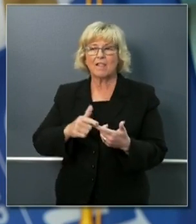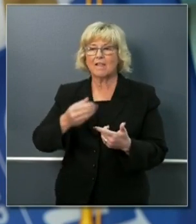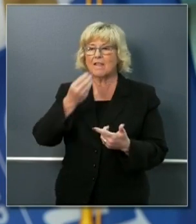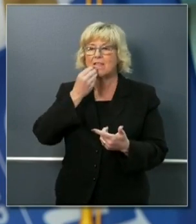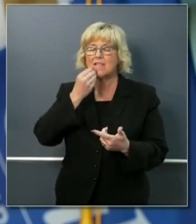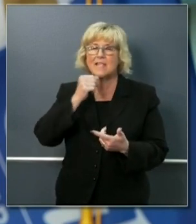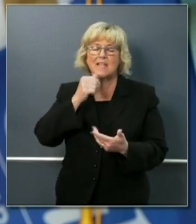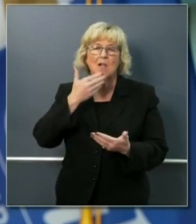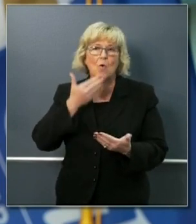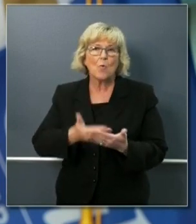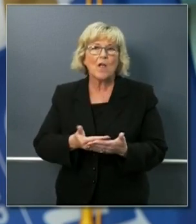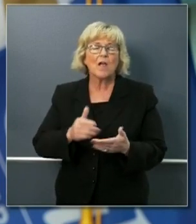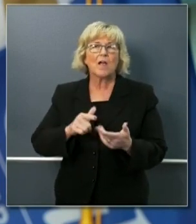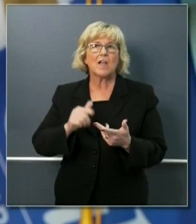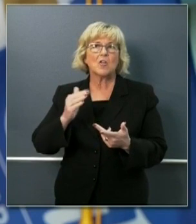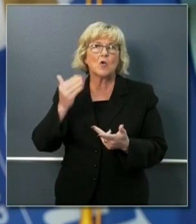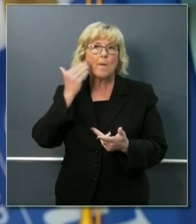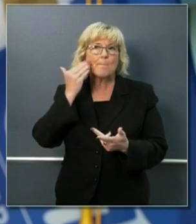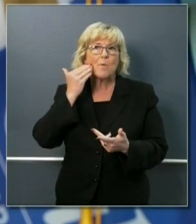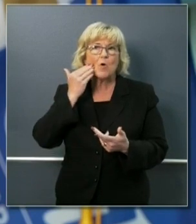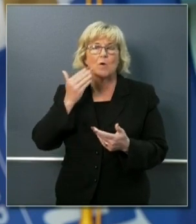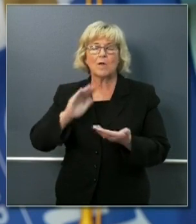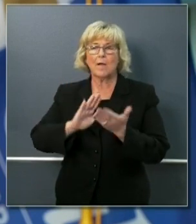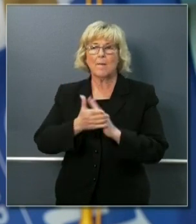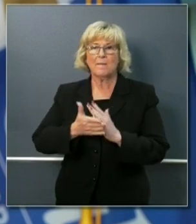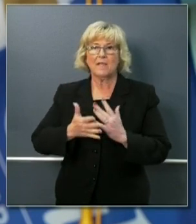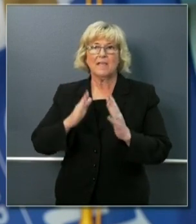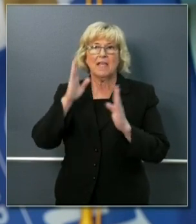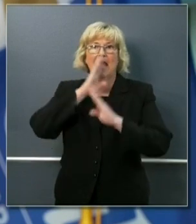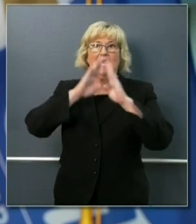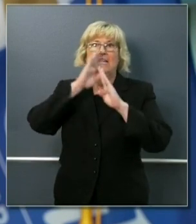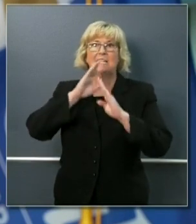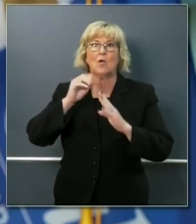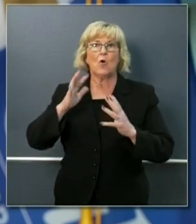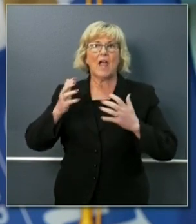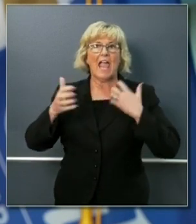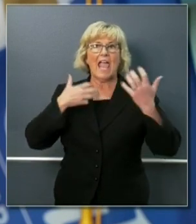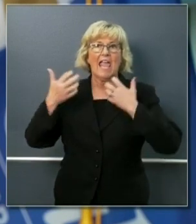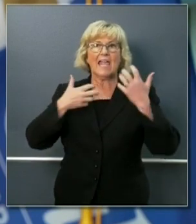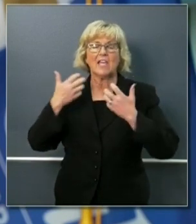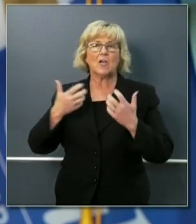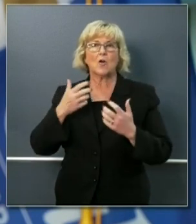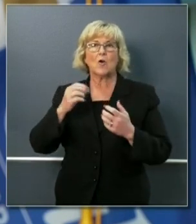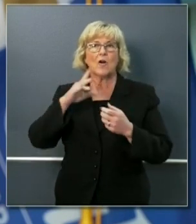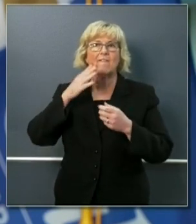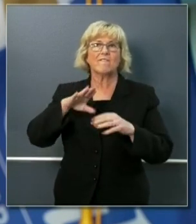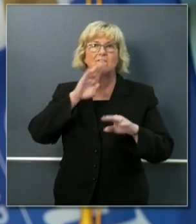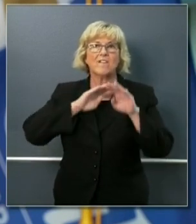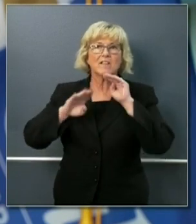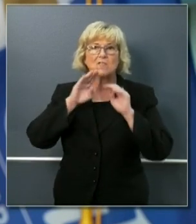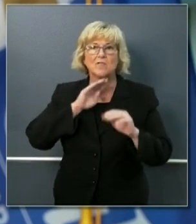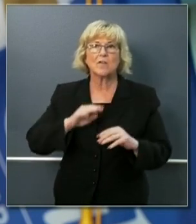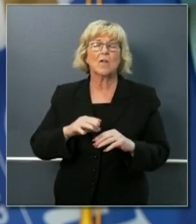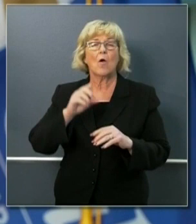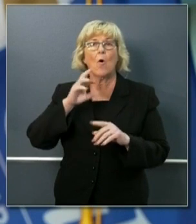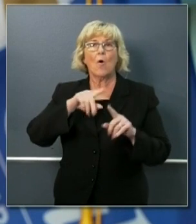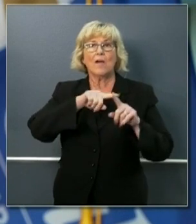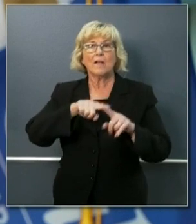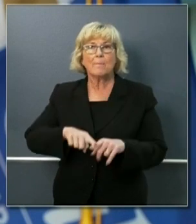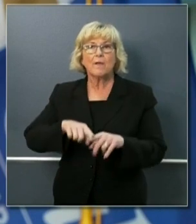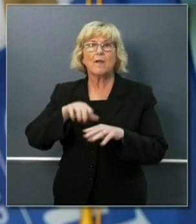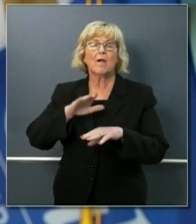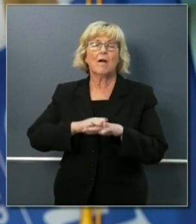mood changes such as anxiety, depression or anger, and increased risk of substance use or dependence,